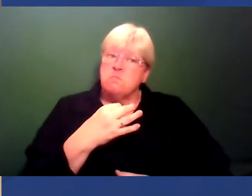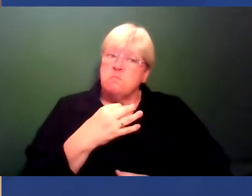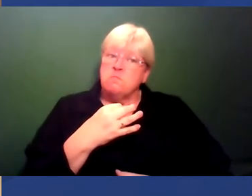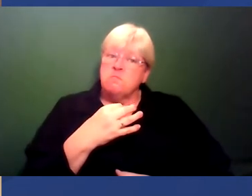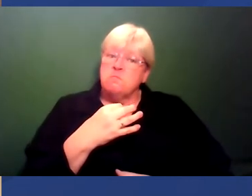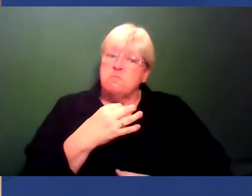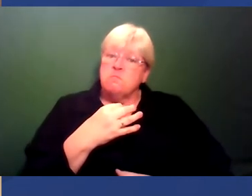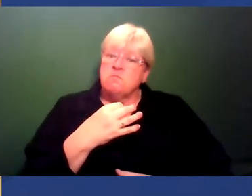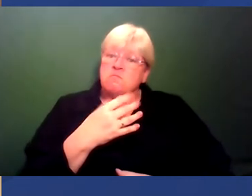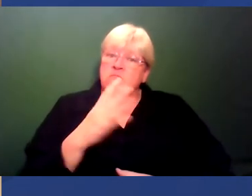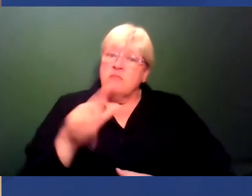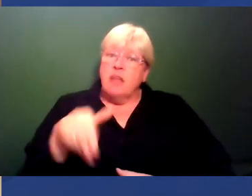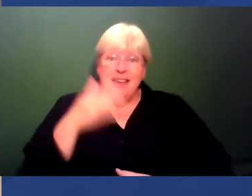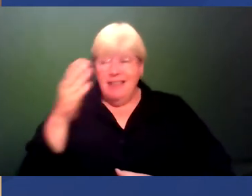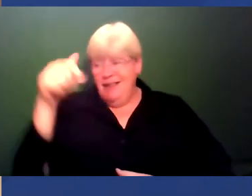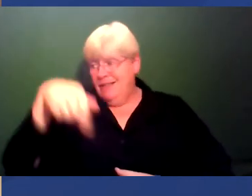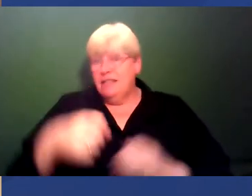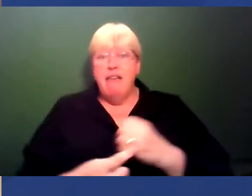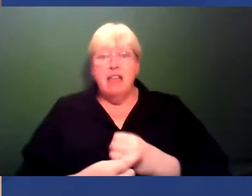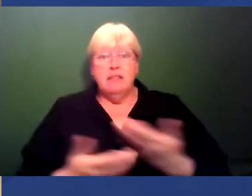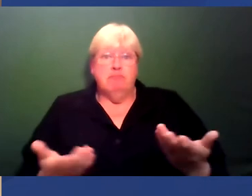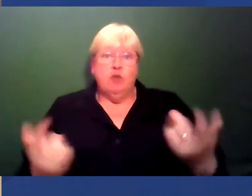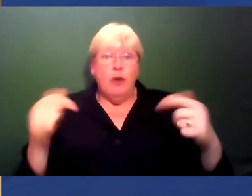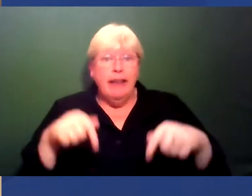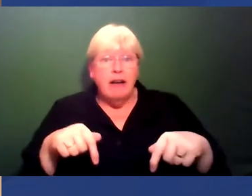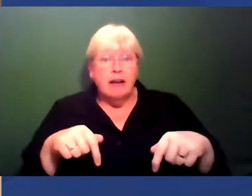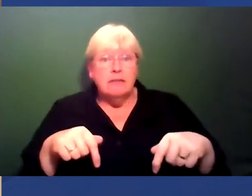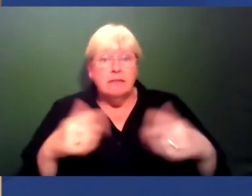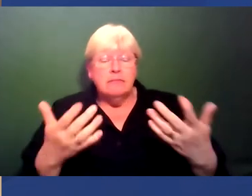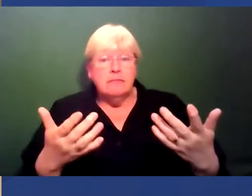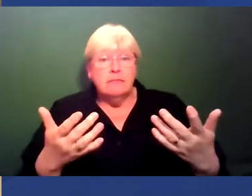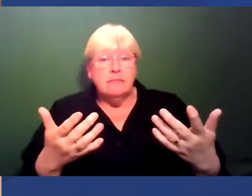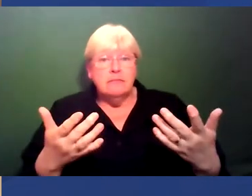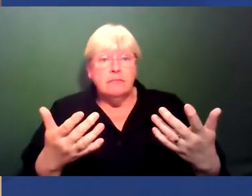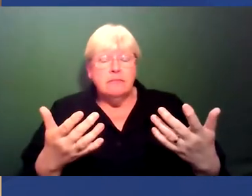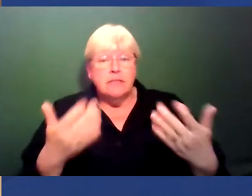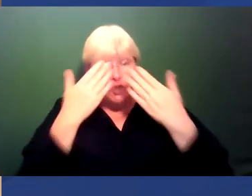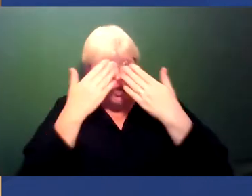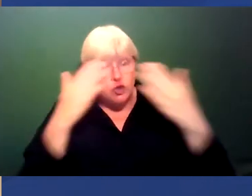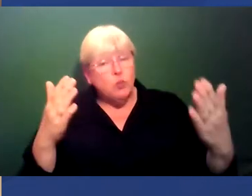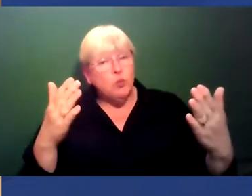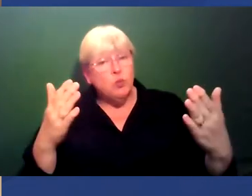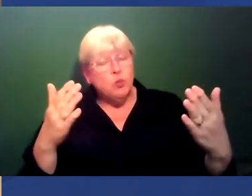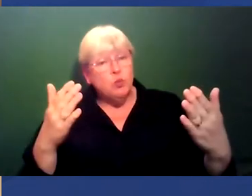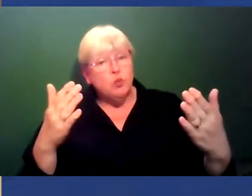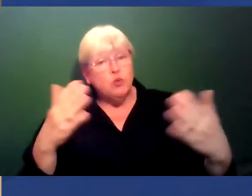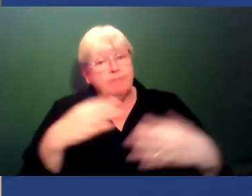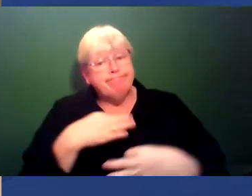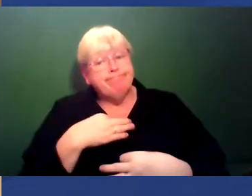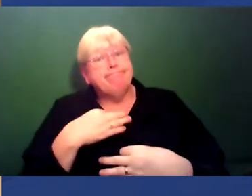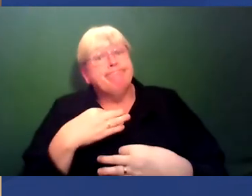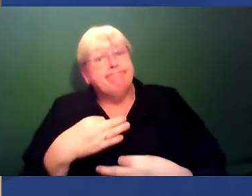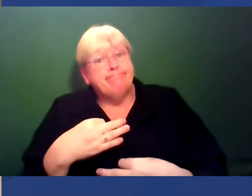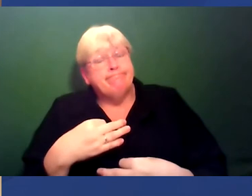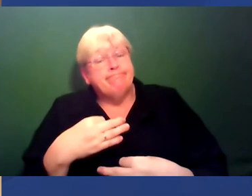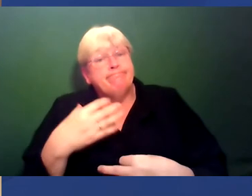well, you've attended this event, right? I think that's, I think, I think that shows a desire to, and